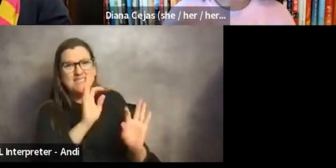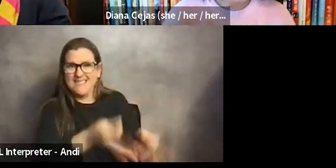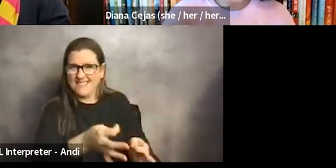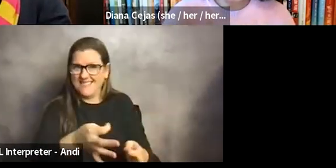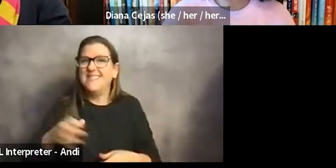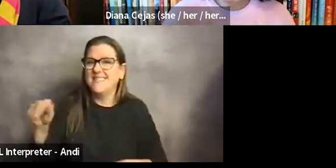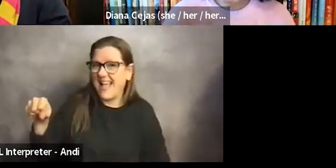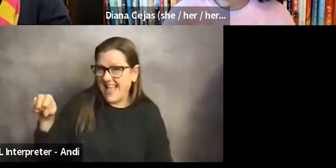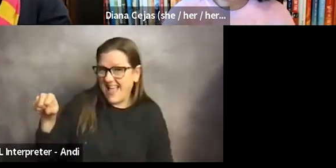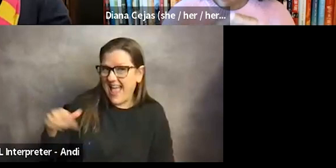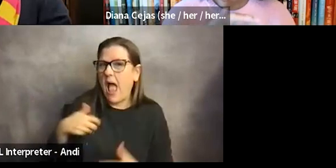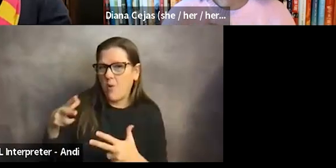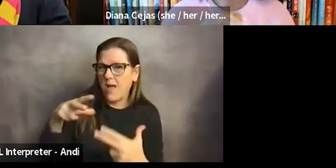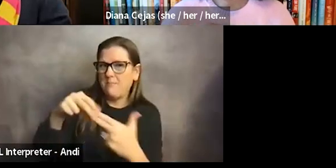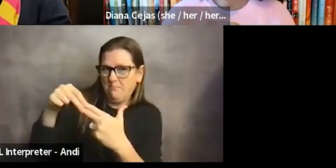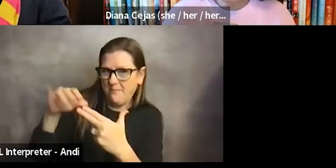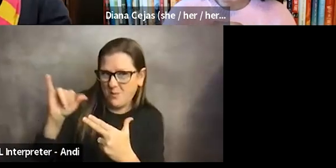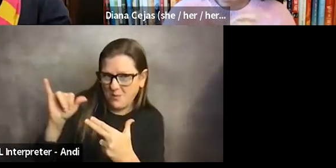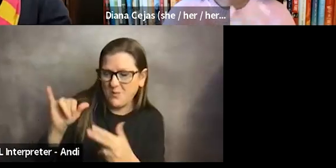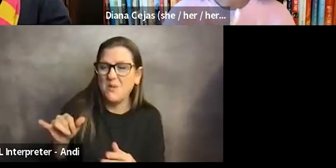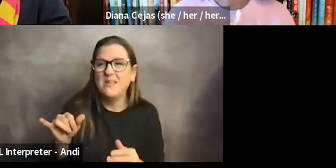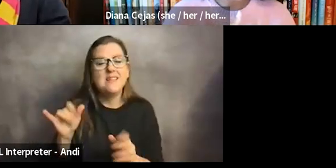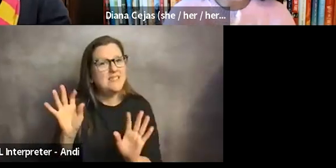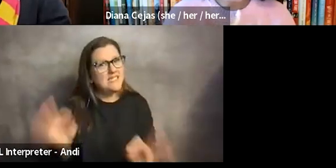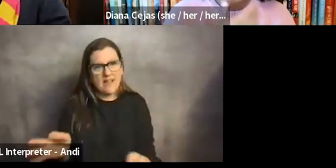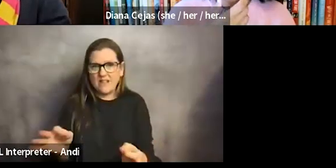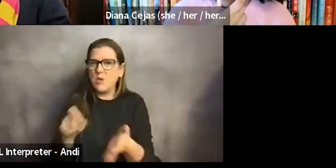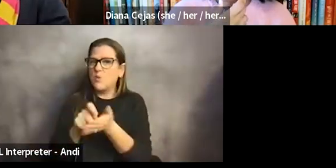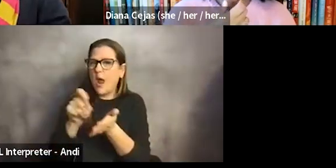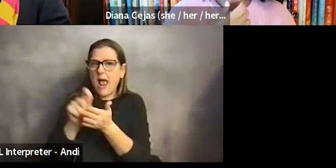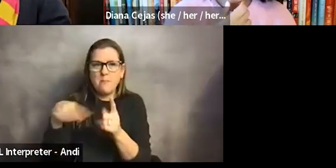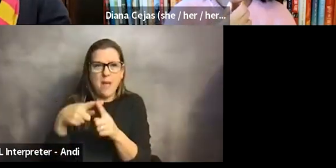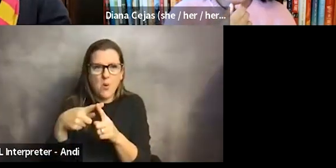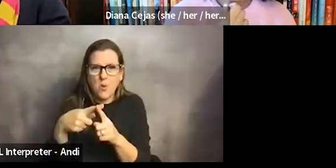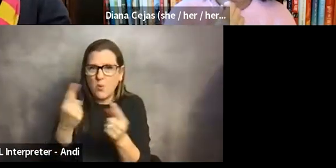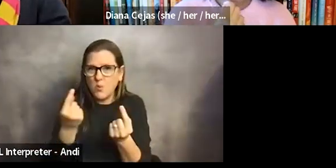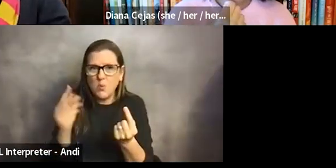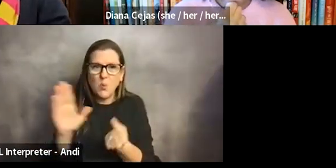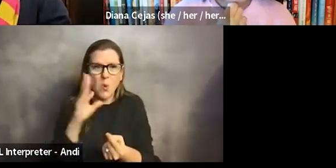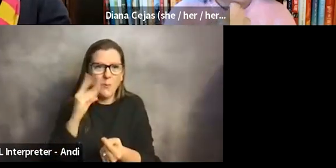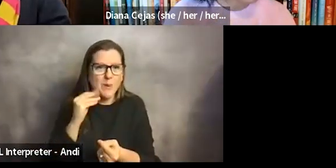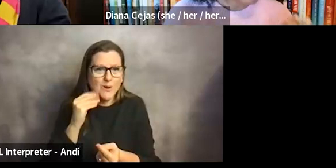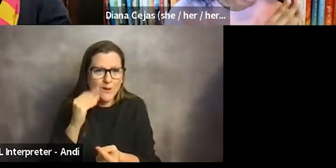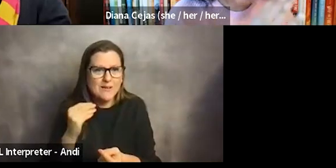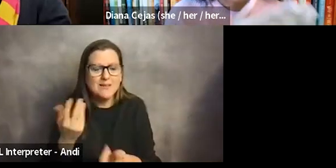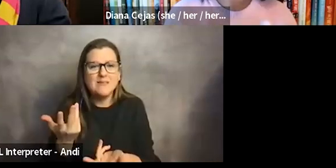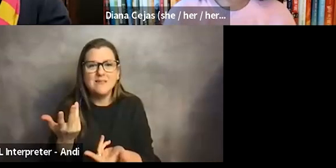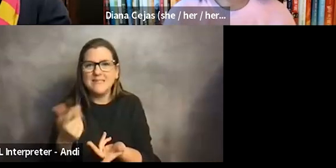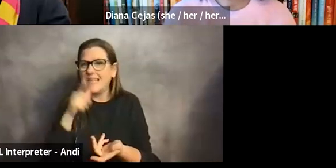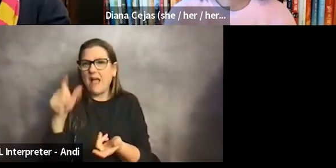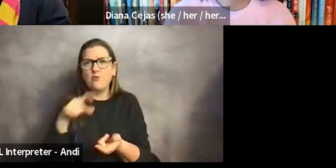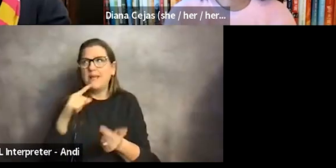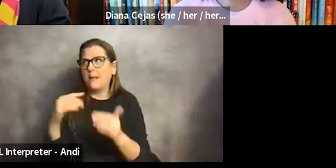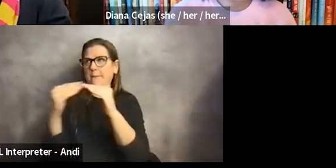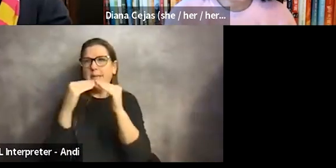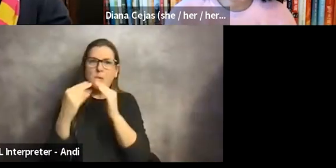Um, I wanted to jump on that and just say, absolutely like write about it. And you don't necessarily have to write like a peer reviewed